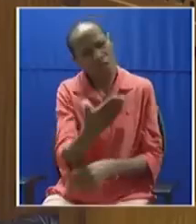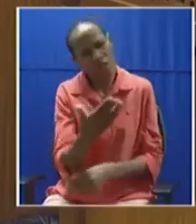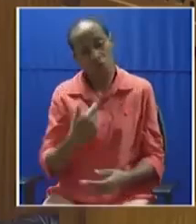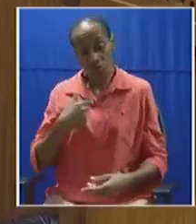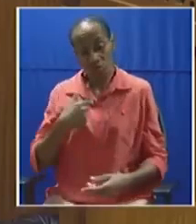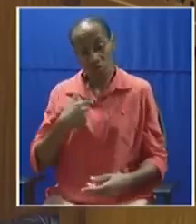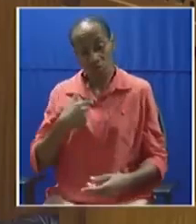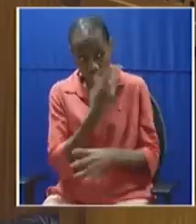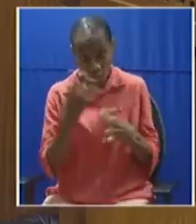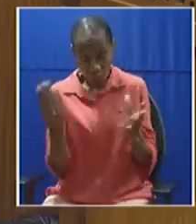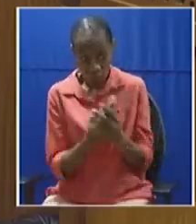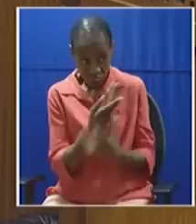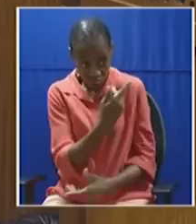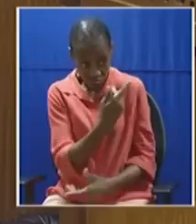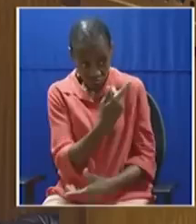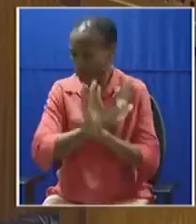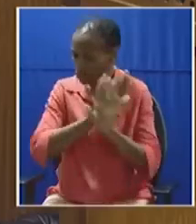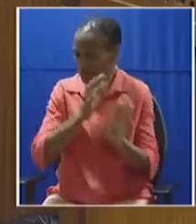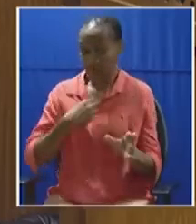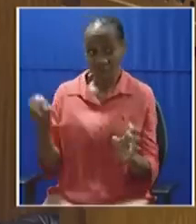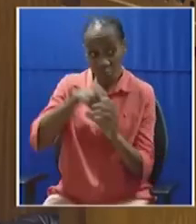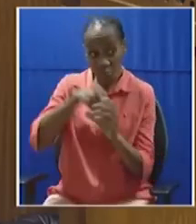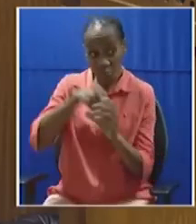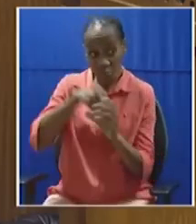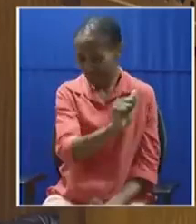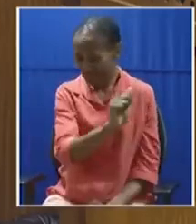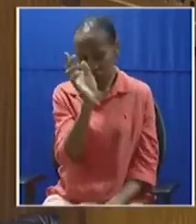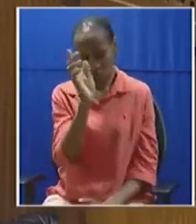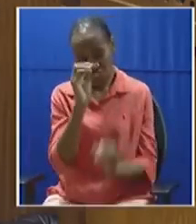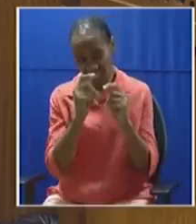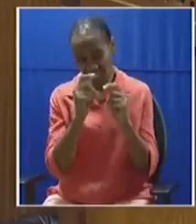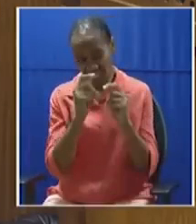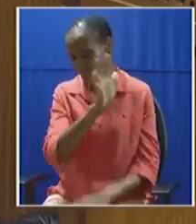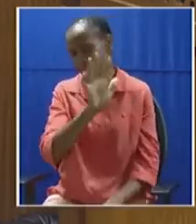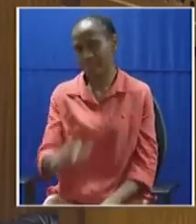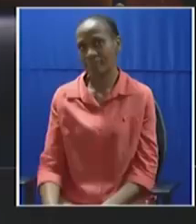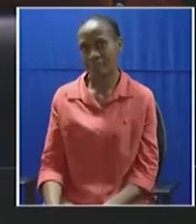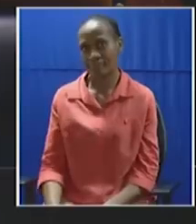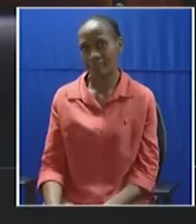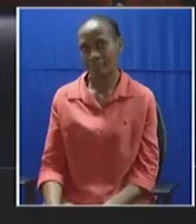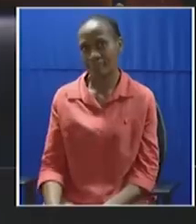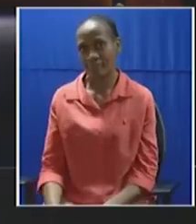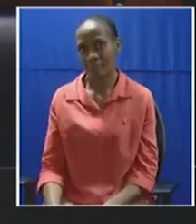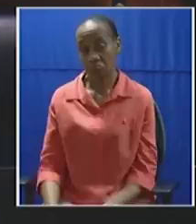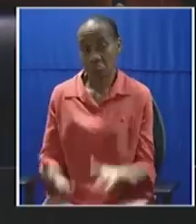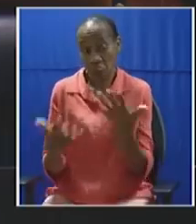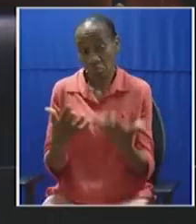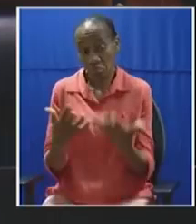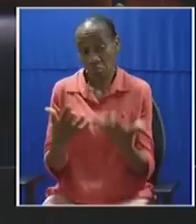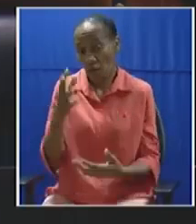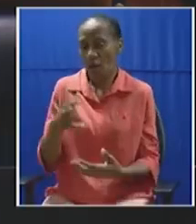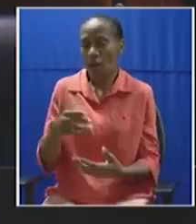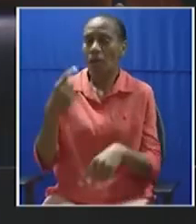not going to be part with you. I am not joining that tree. Thank you. you, sir. If you are interested to hear, you